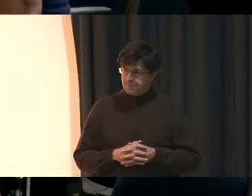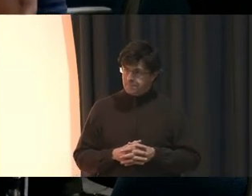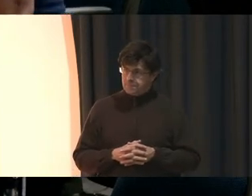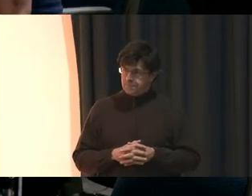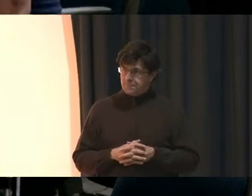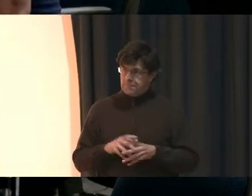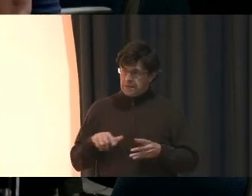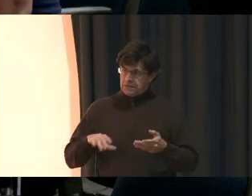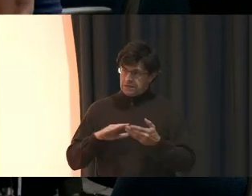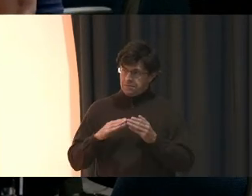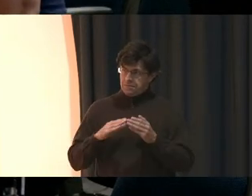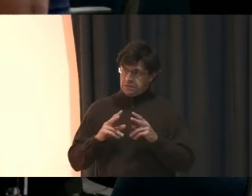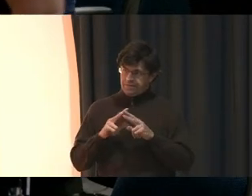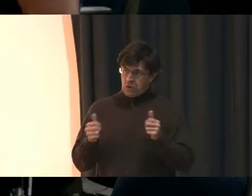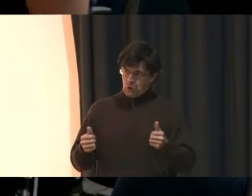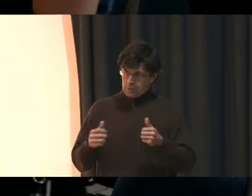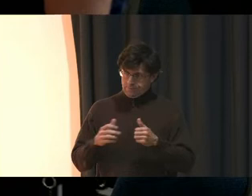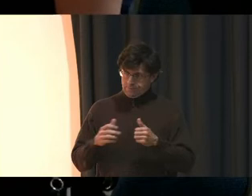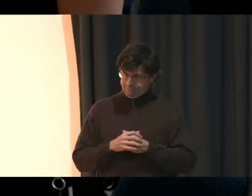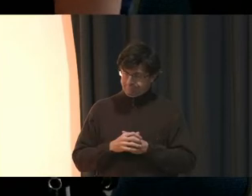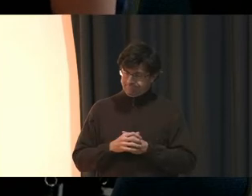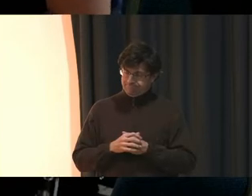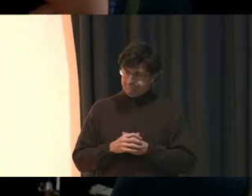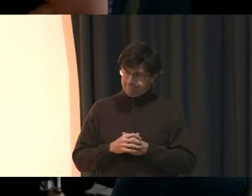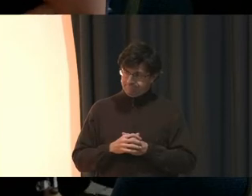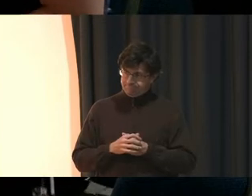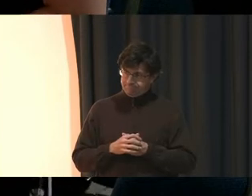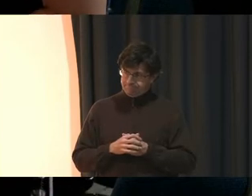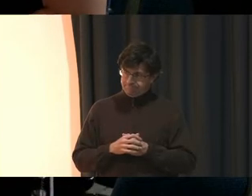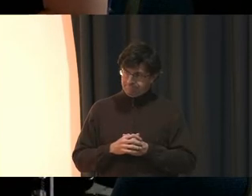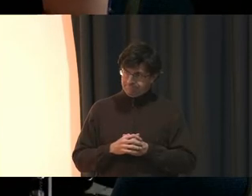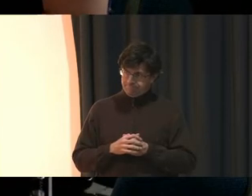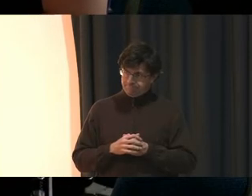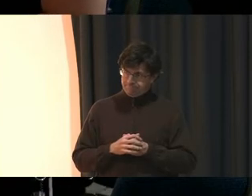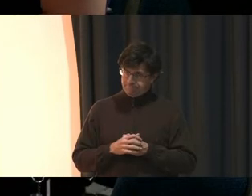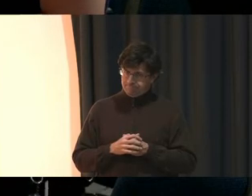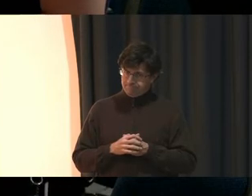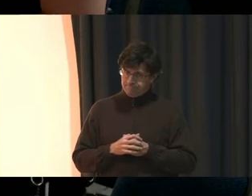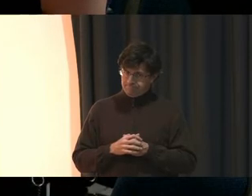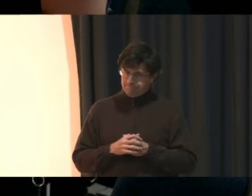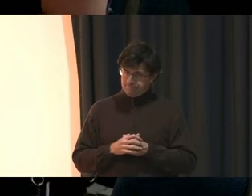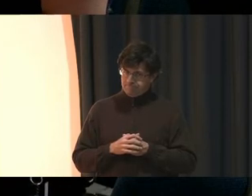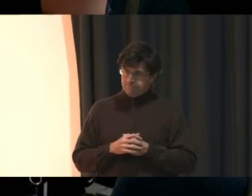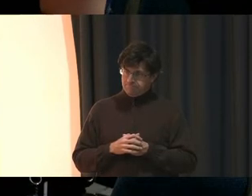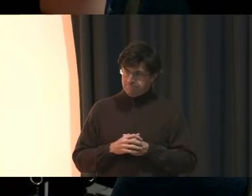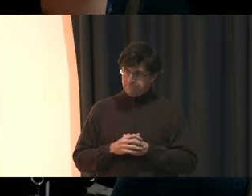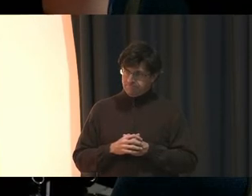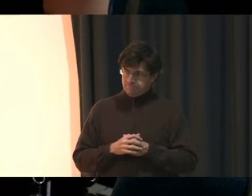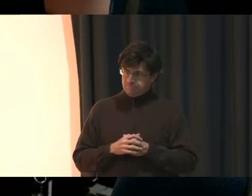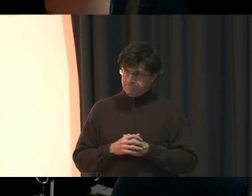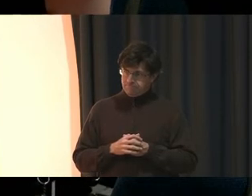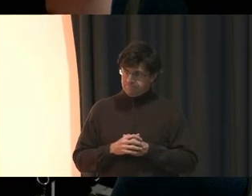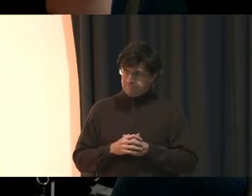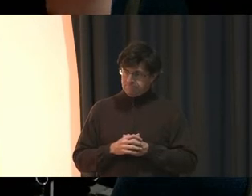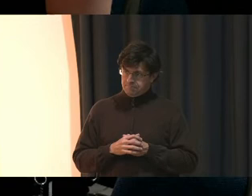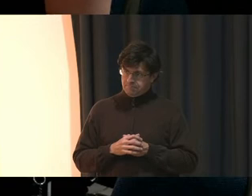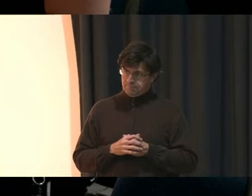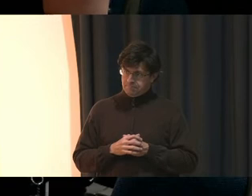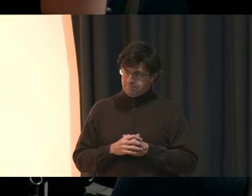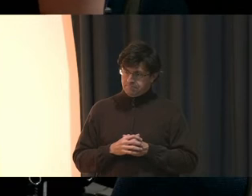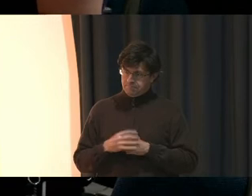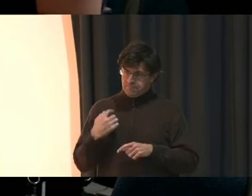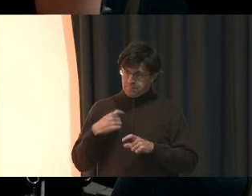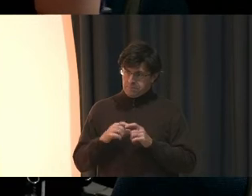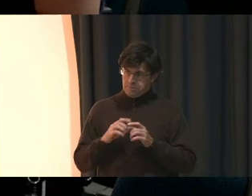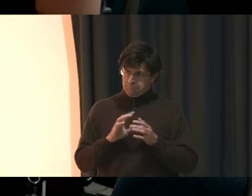This community is very good. Y yo siempre he escuchado que Montgomery County es un, tienen